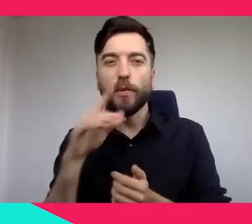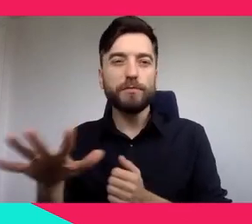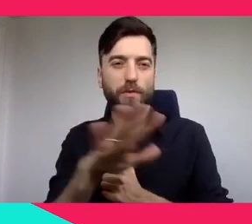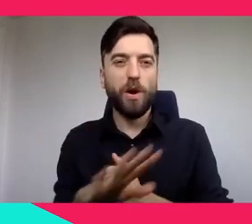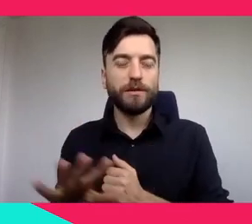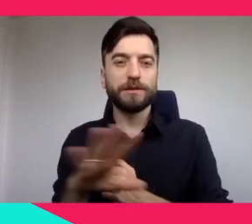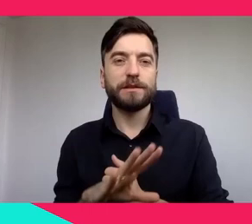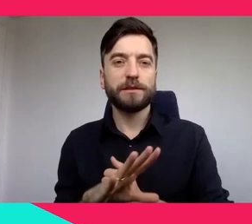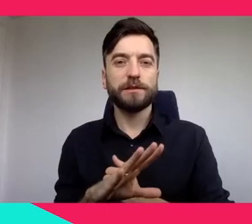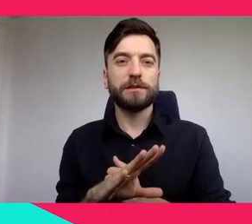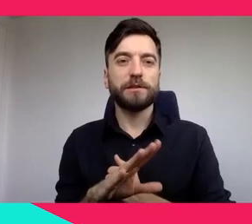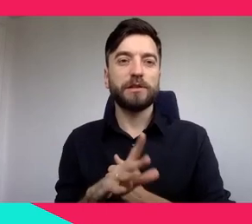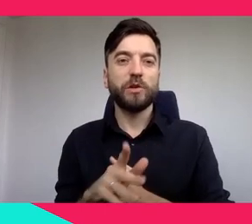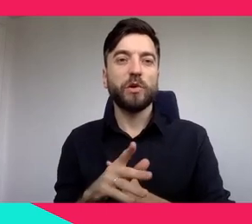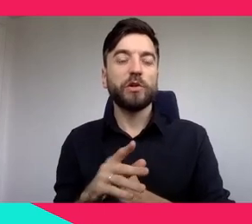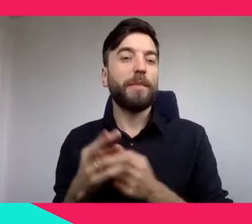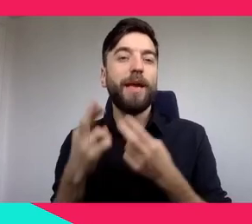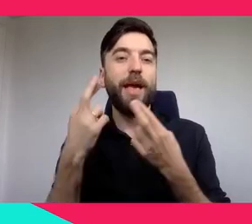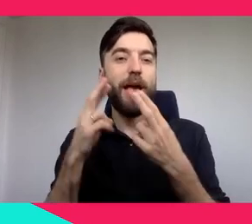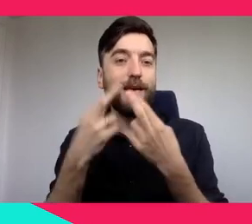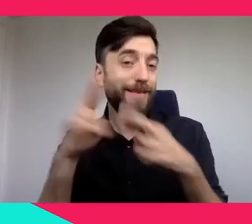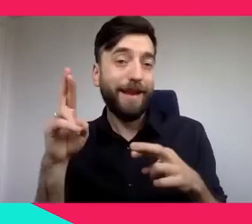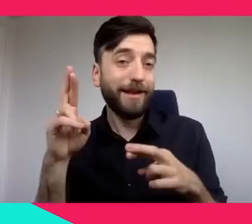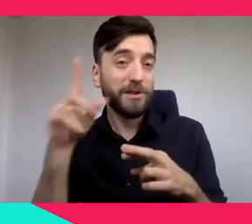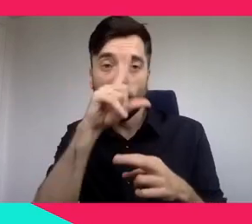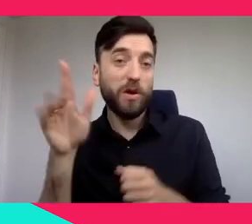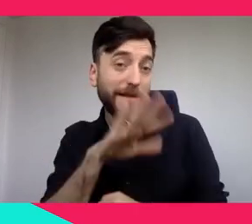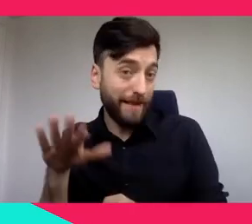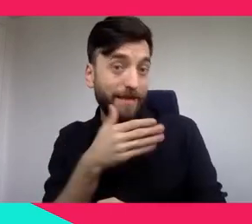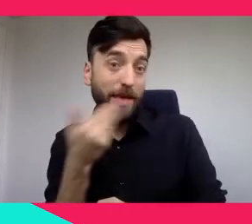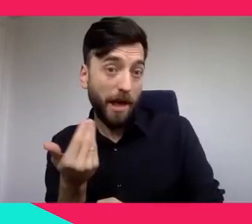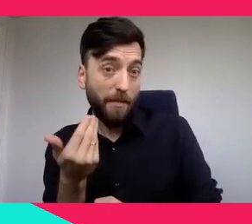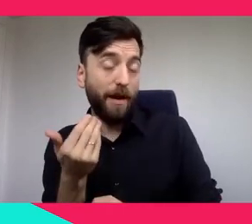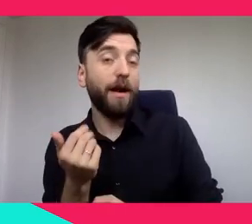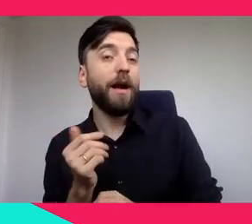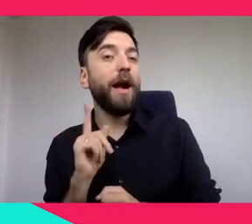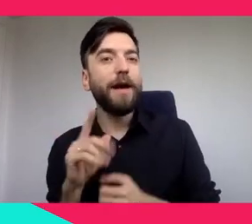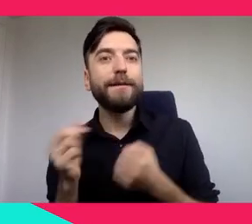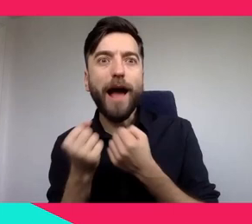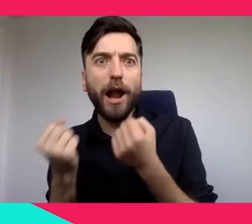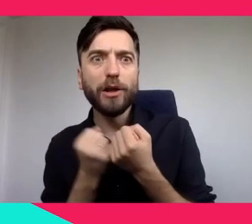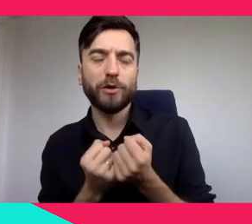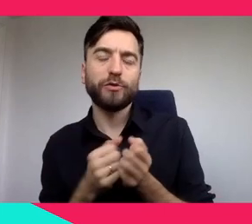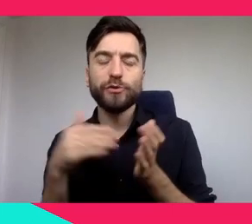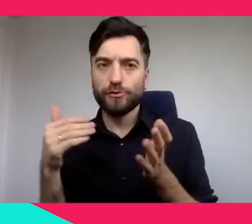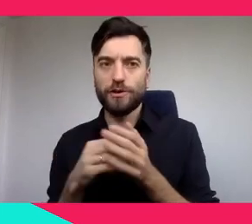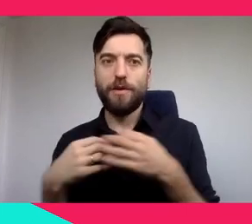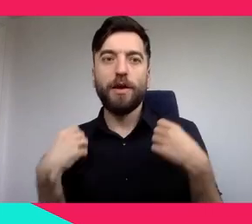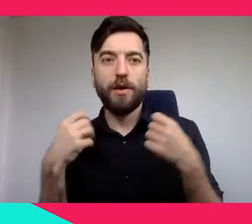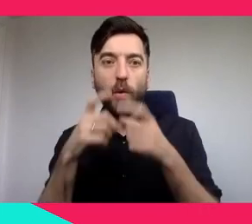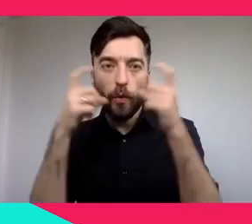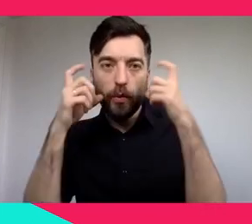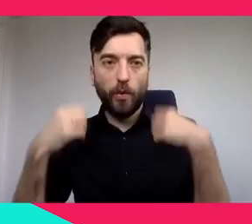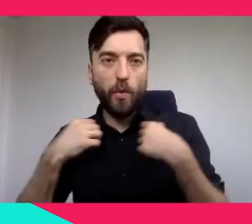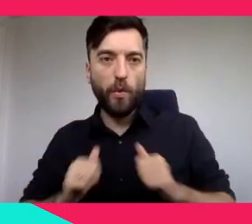in this experience. It's very engaging. Visitors have really to commit strongly by moving